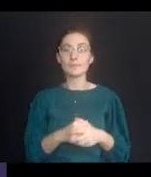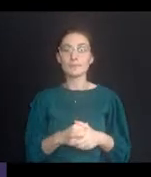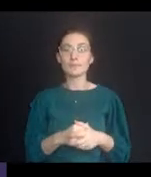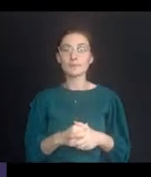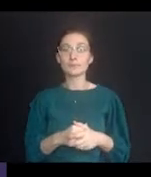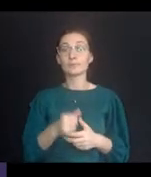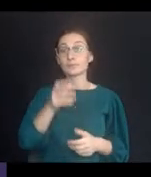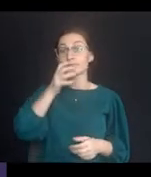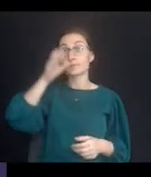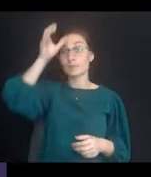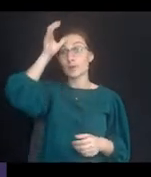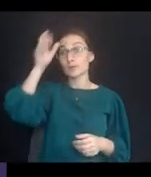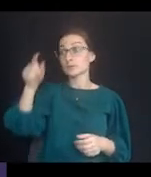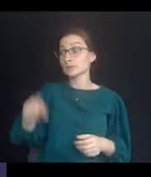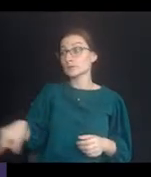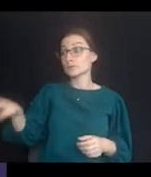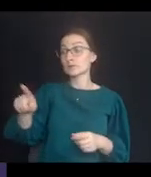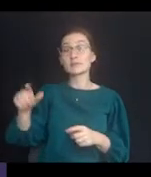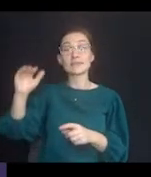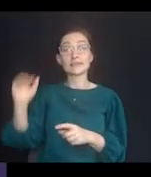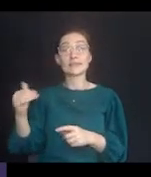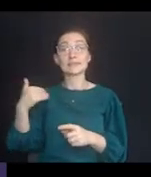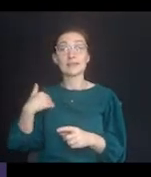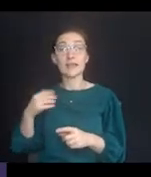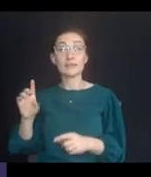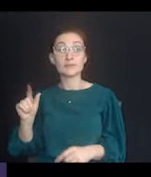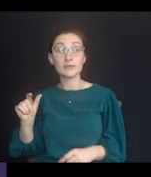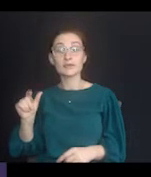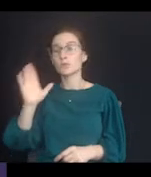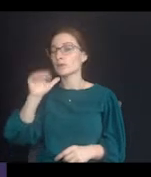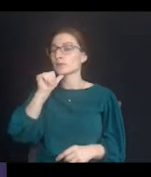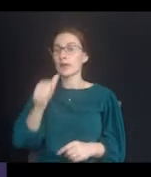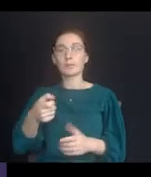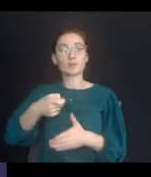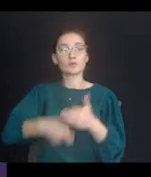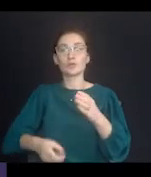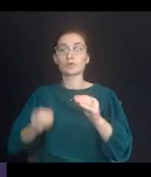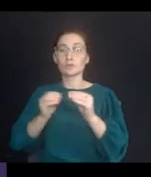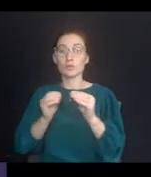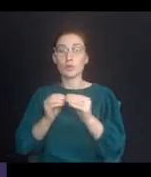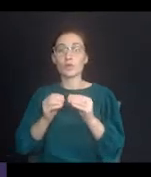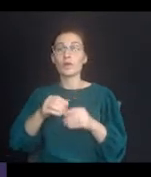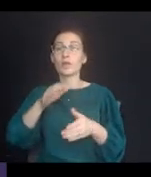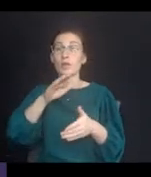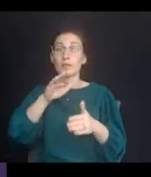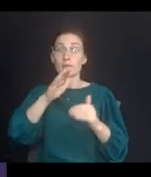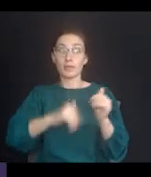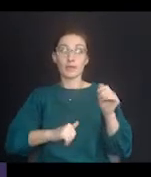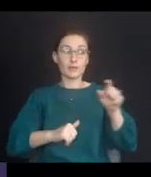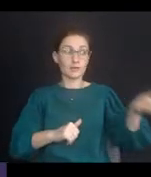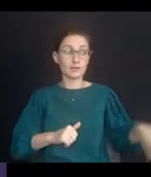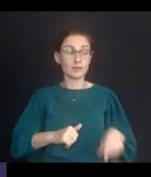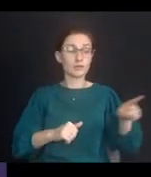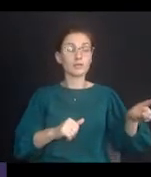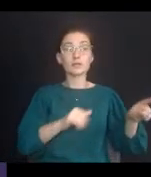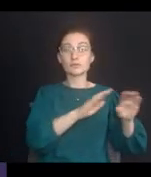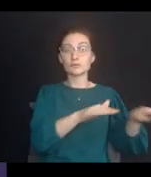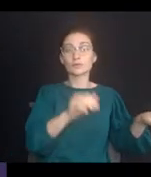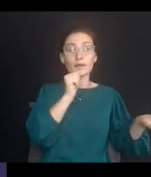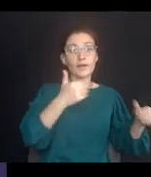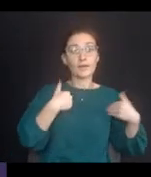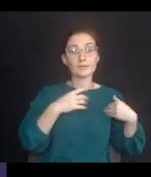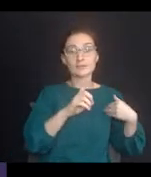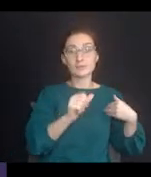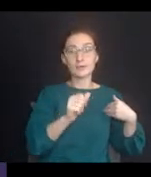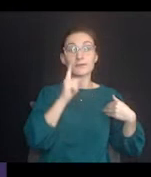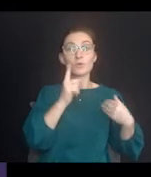And, parents of children with disabilities may not be charged more than the parents of non-disabled children are charged for their